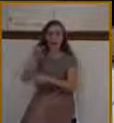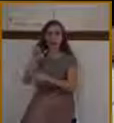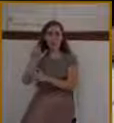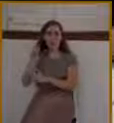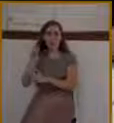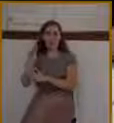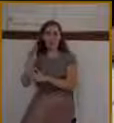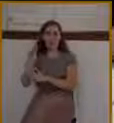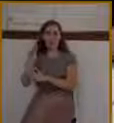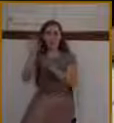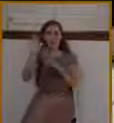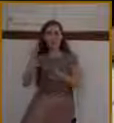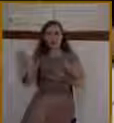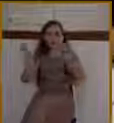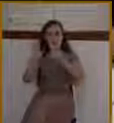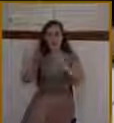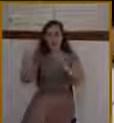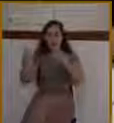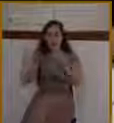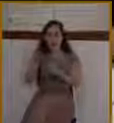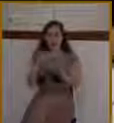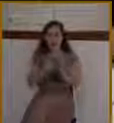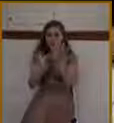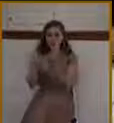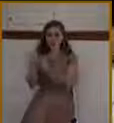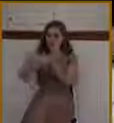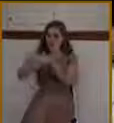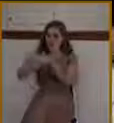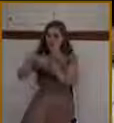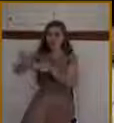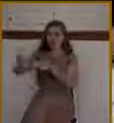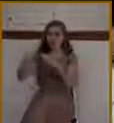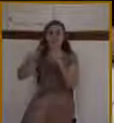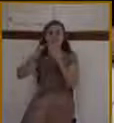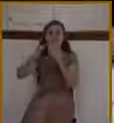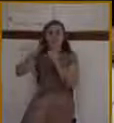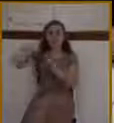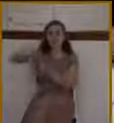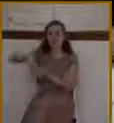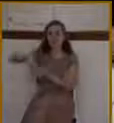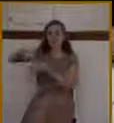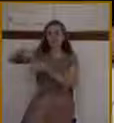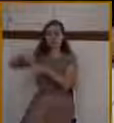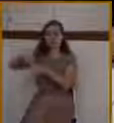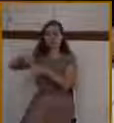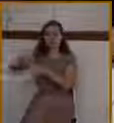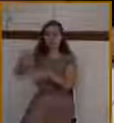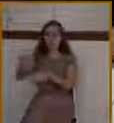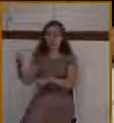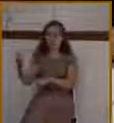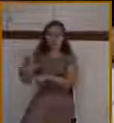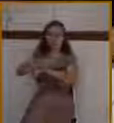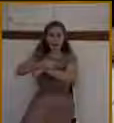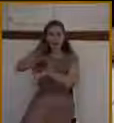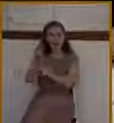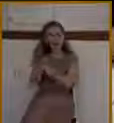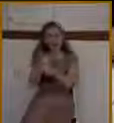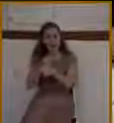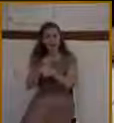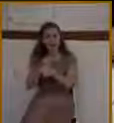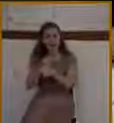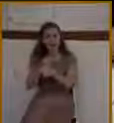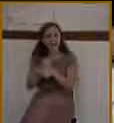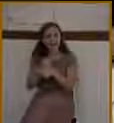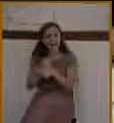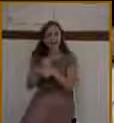when Jesus rode into Jerusalem. This was the day that God had made. You see, because this day was marked on the prophetic calendars of God